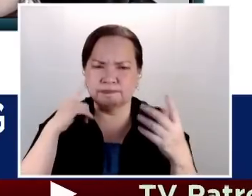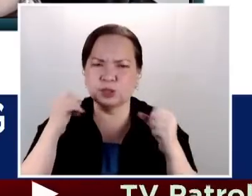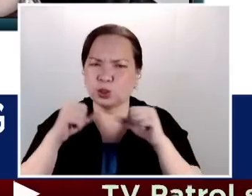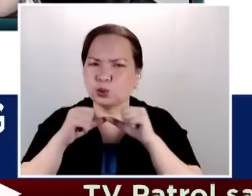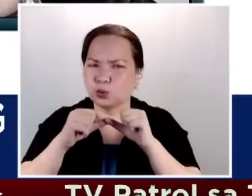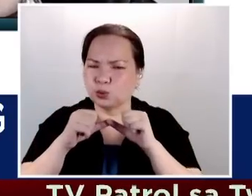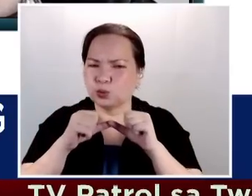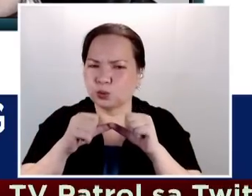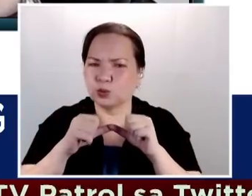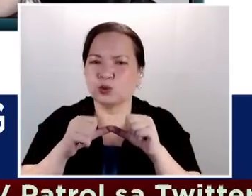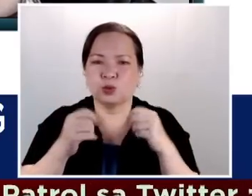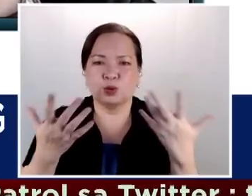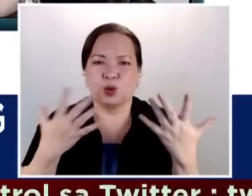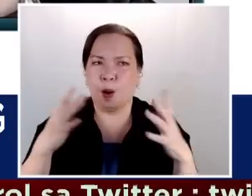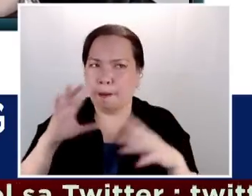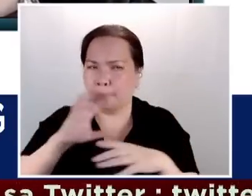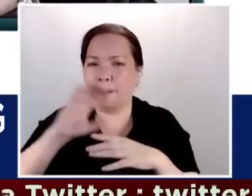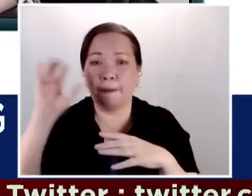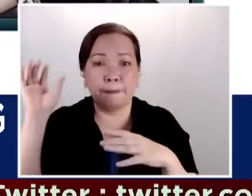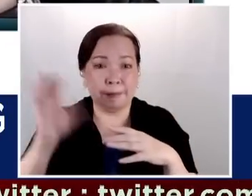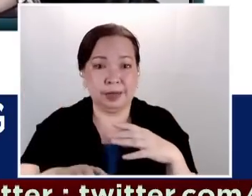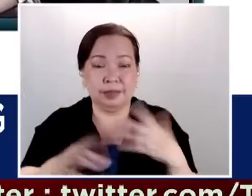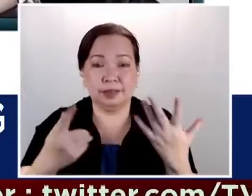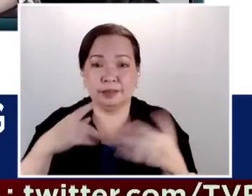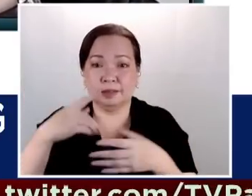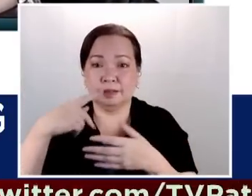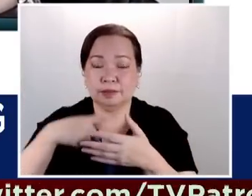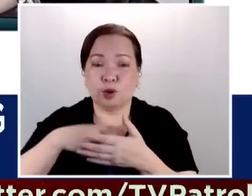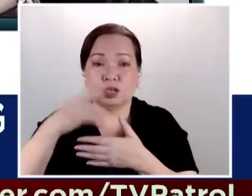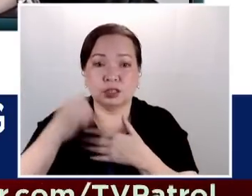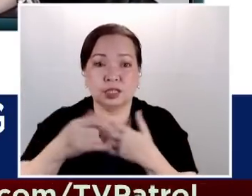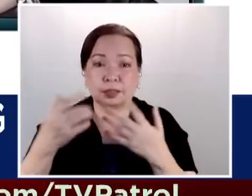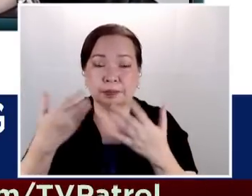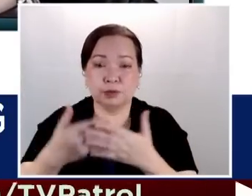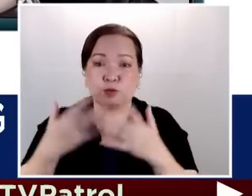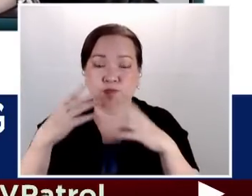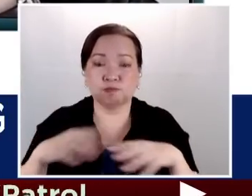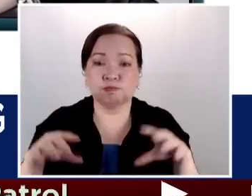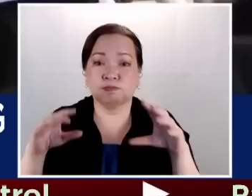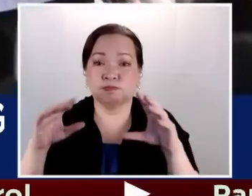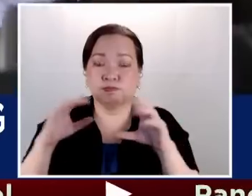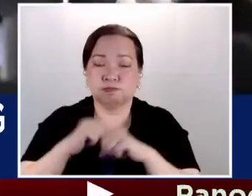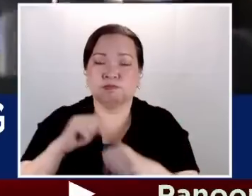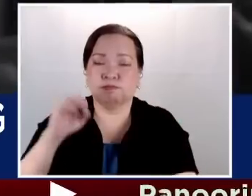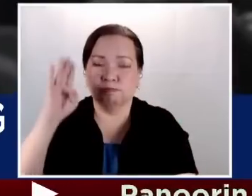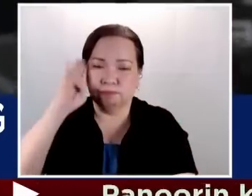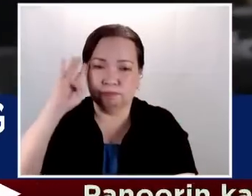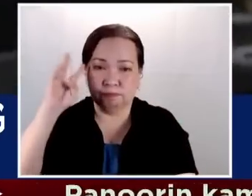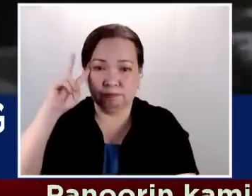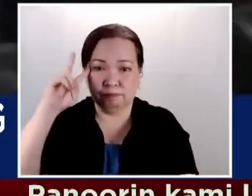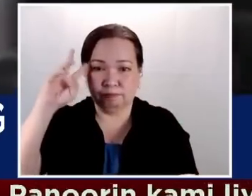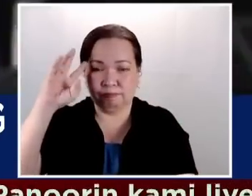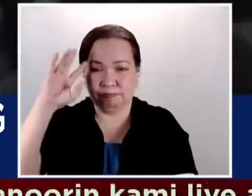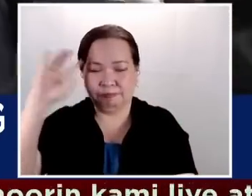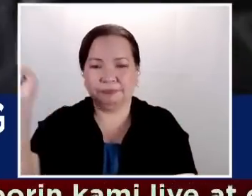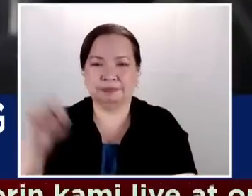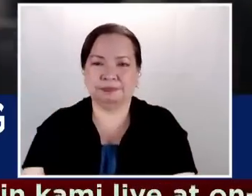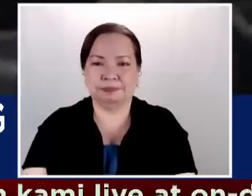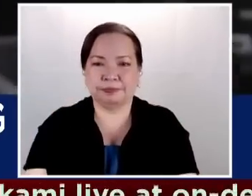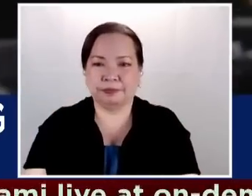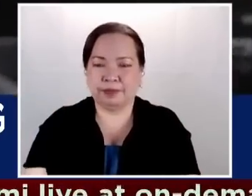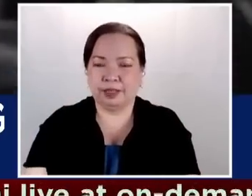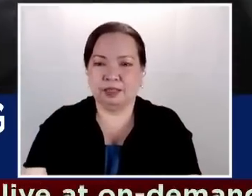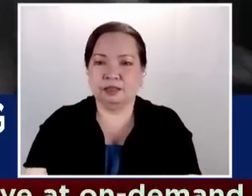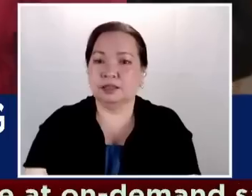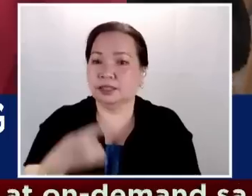complete the project before the term of President Bongbong ends. Ayon kay Bautista,